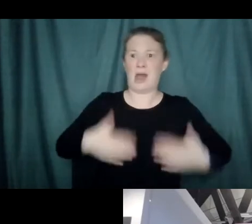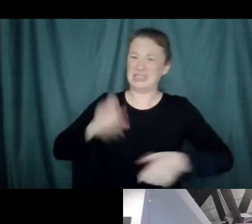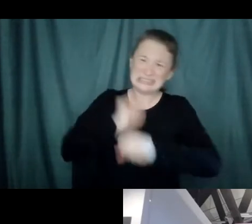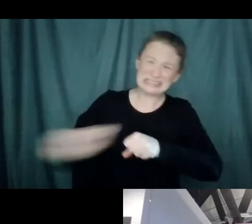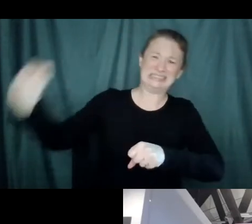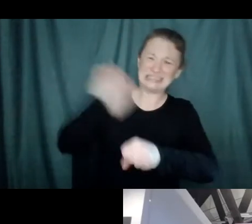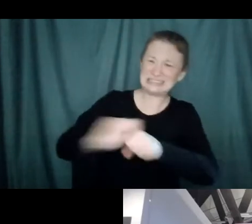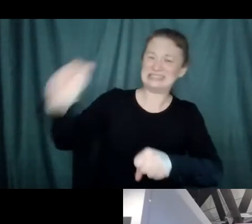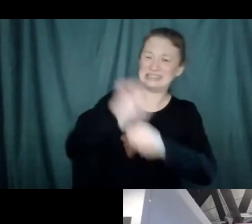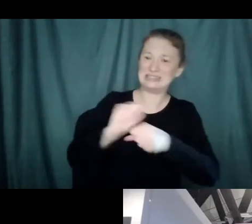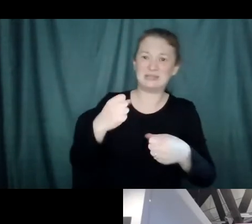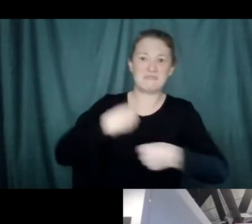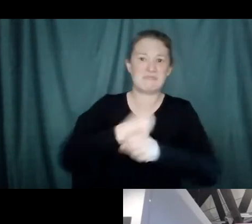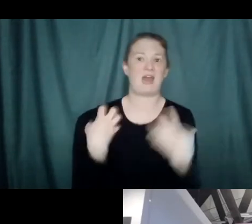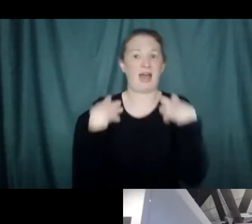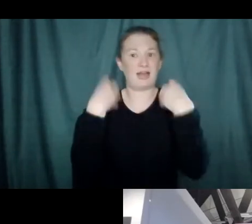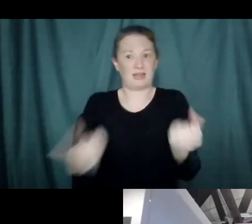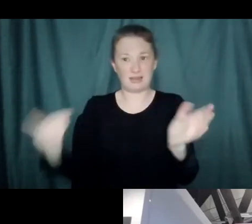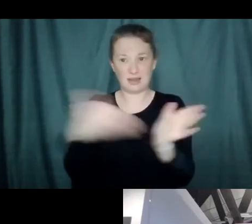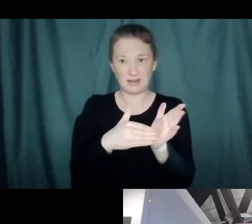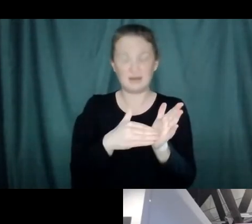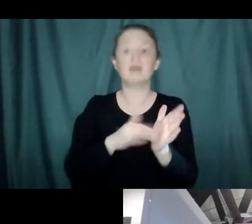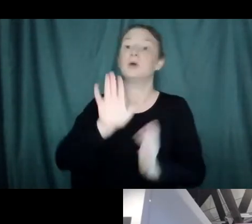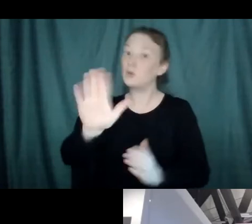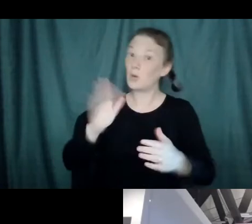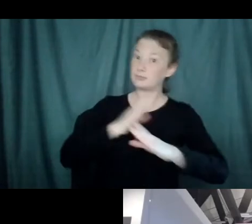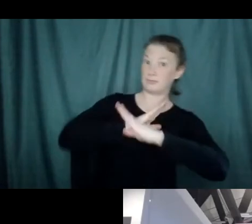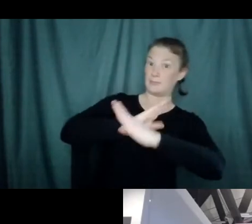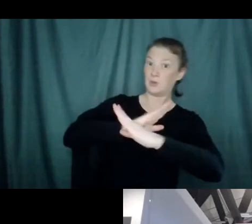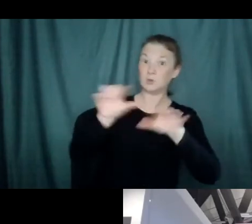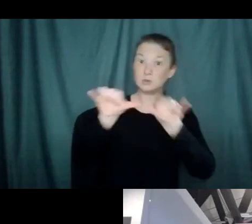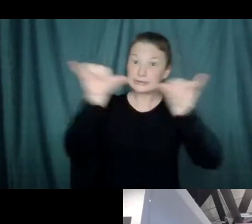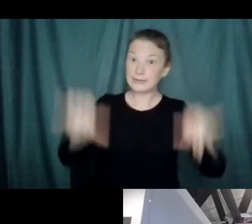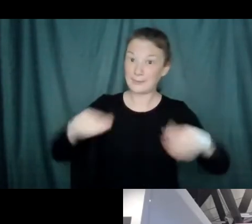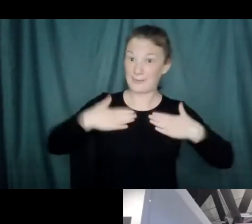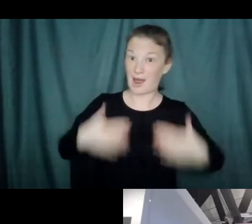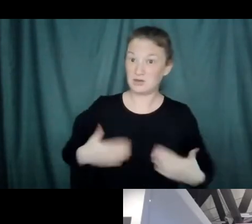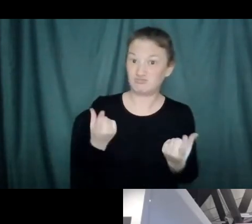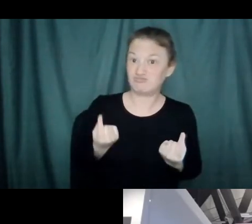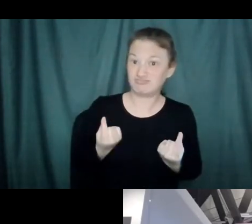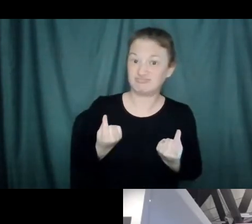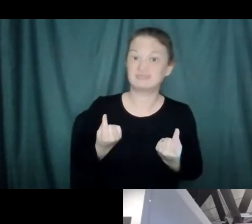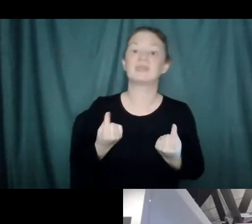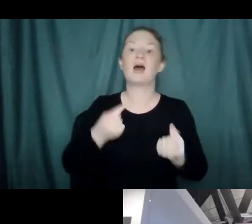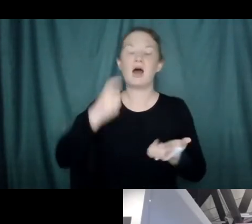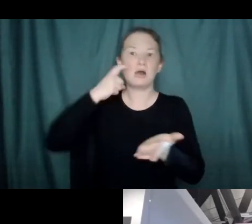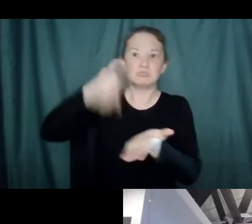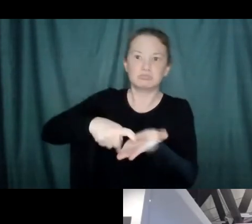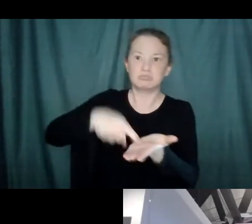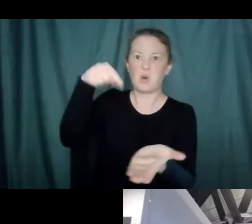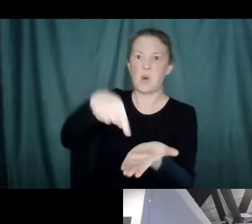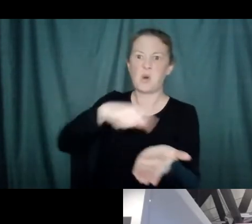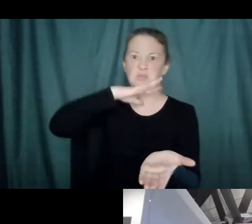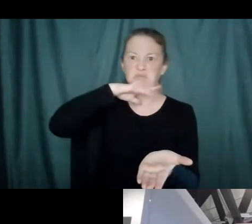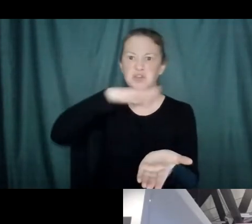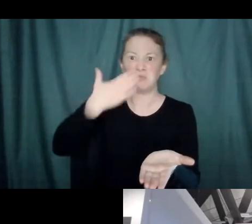But what your immune system is trained to do is that once it's done fighting that that germ off,